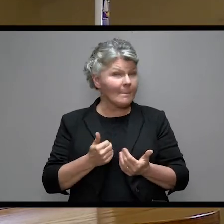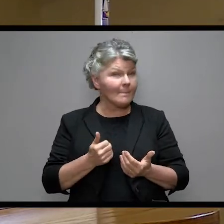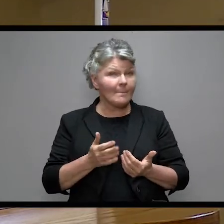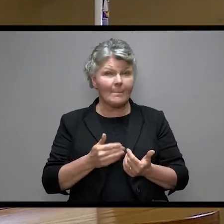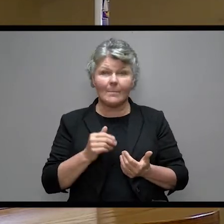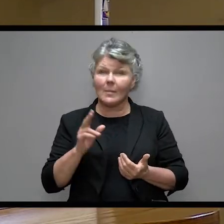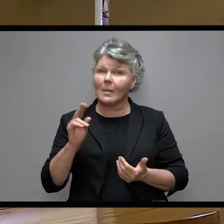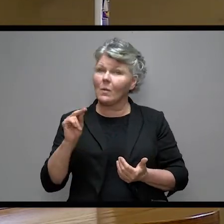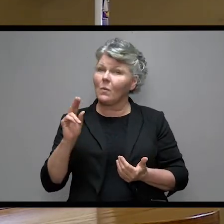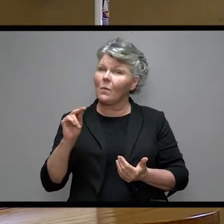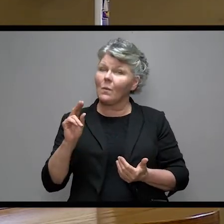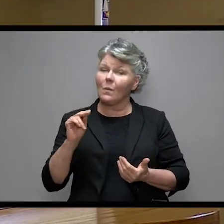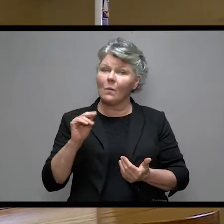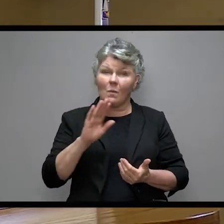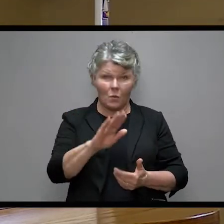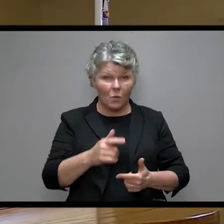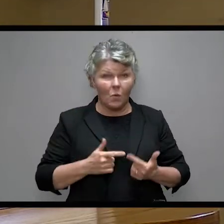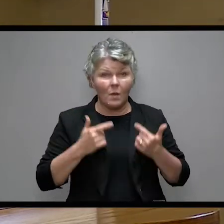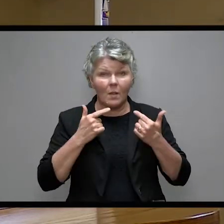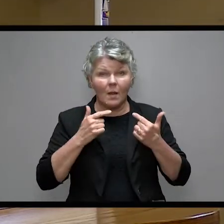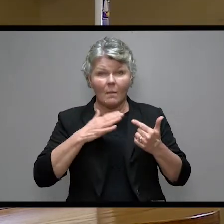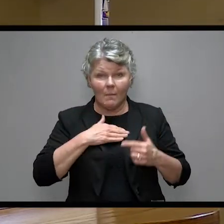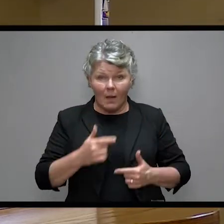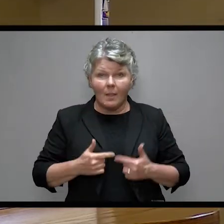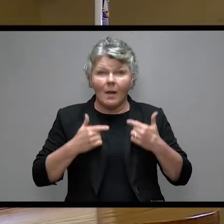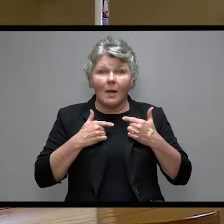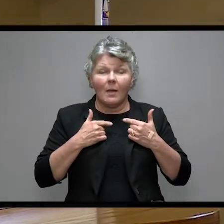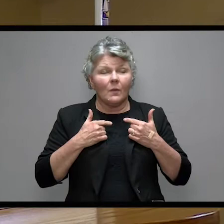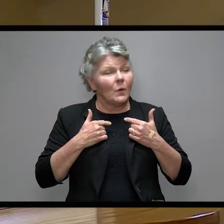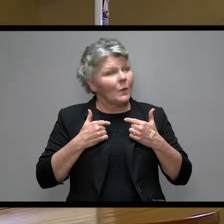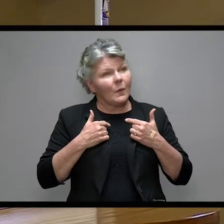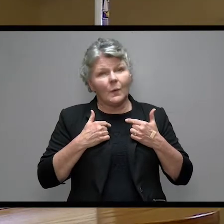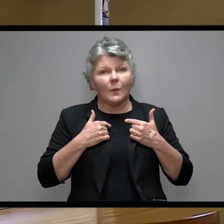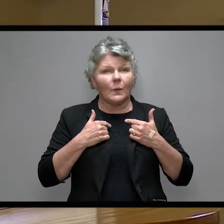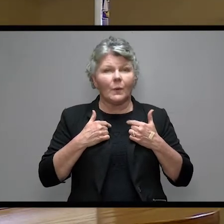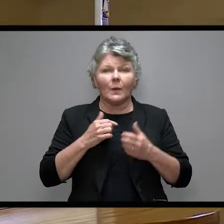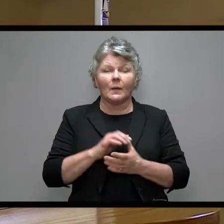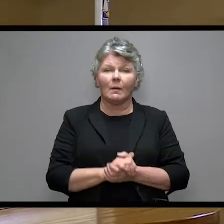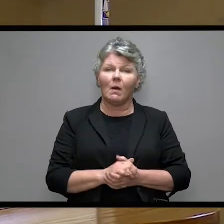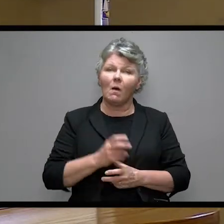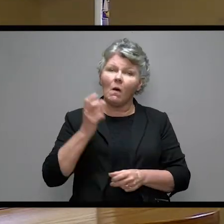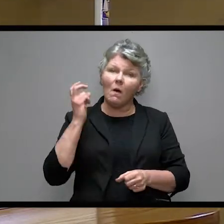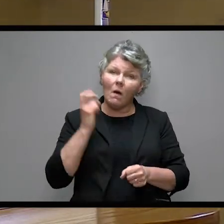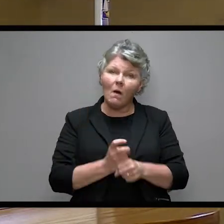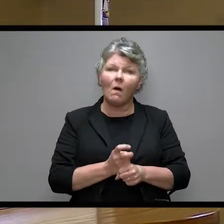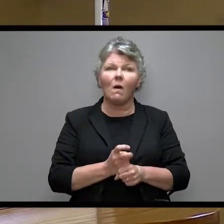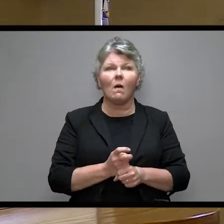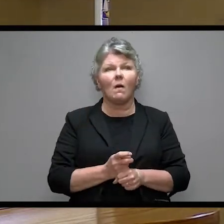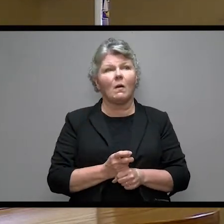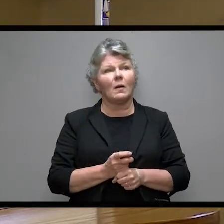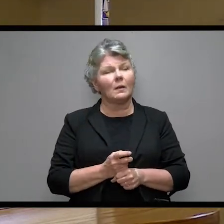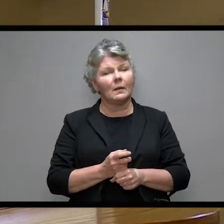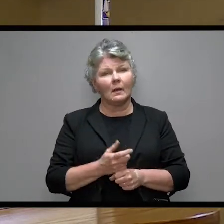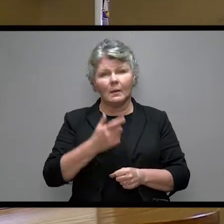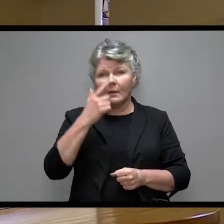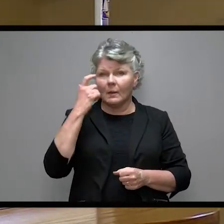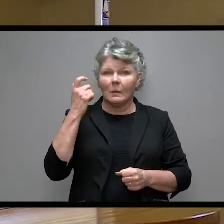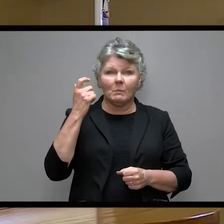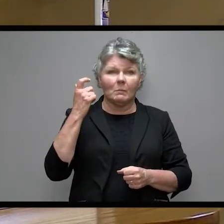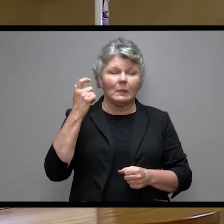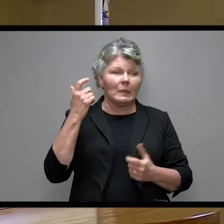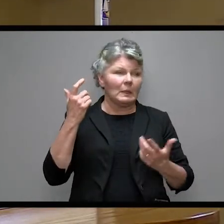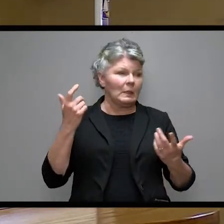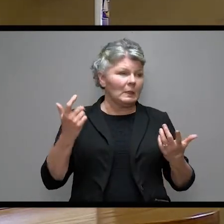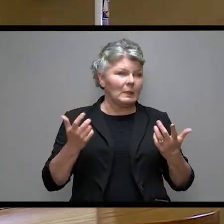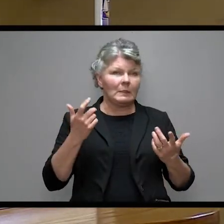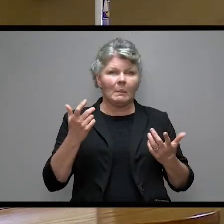You know it from the life that you live. Sometimes hard because of, well, maybe the number of times